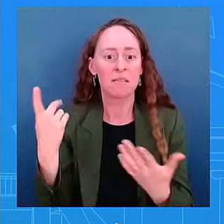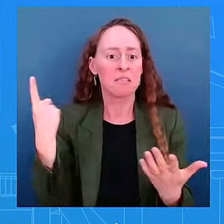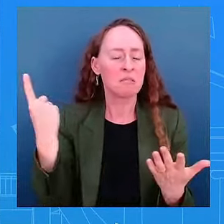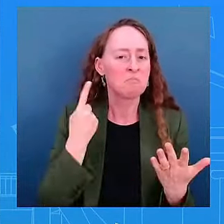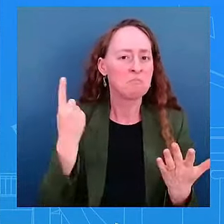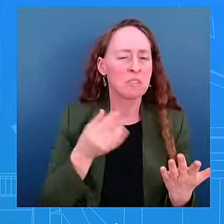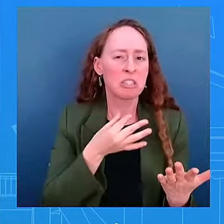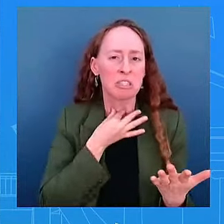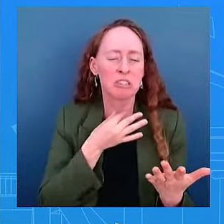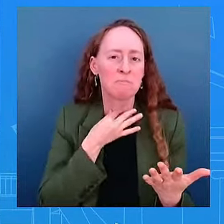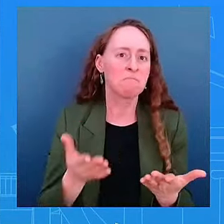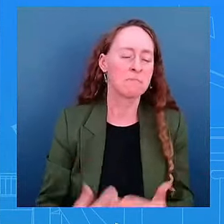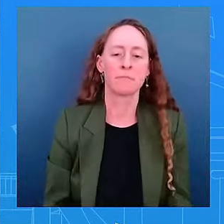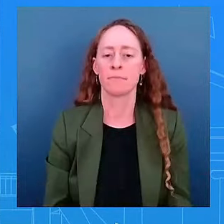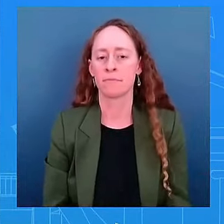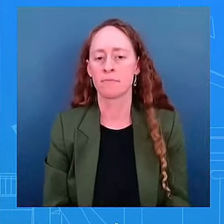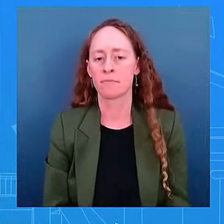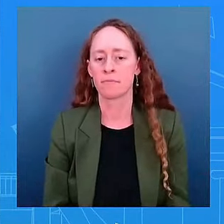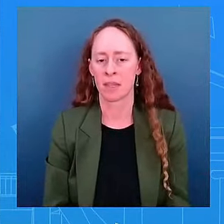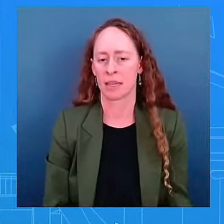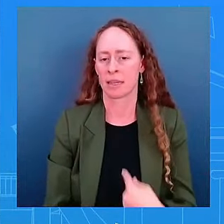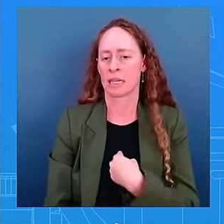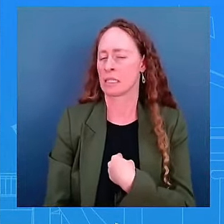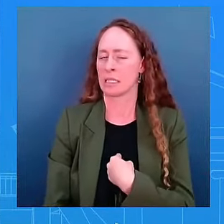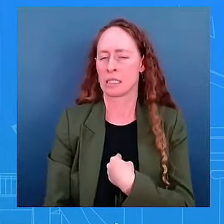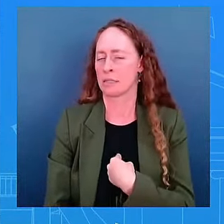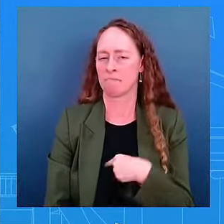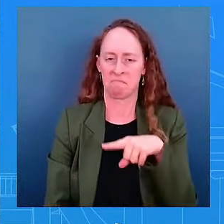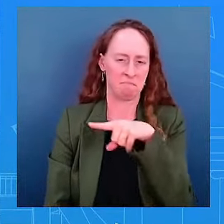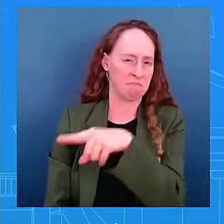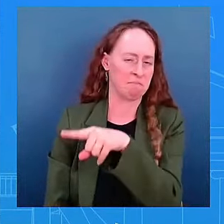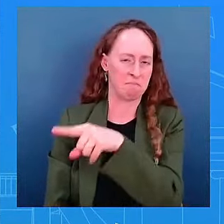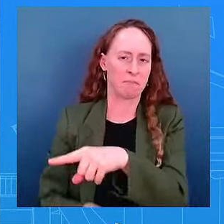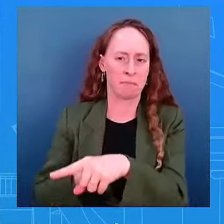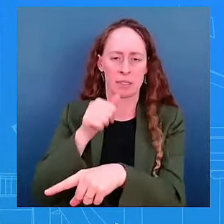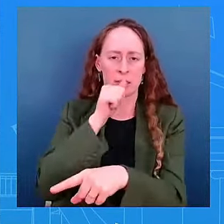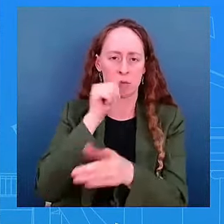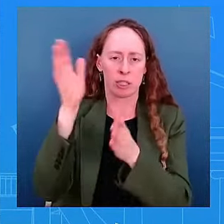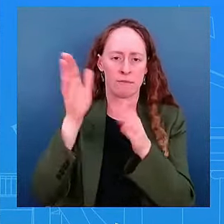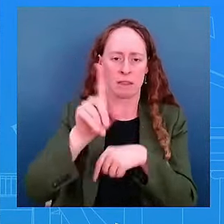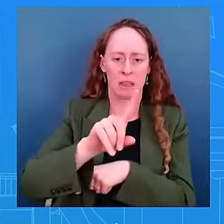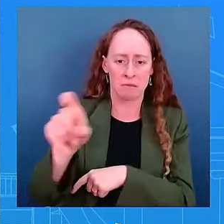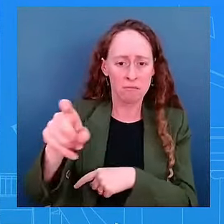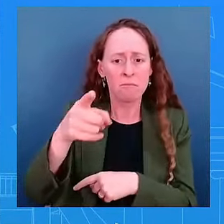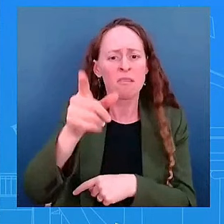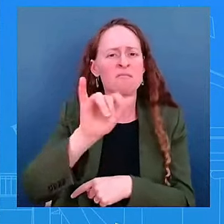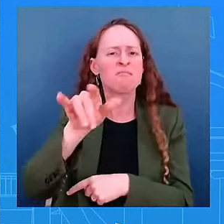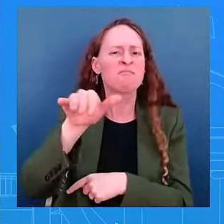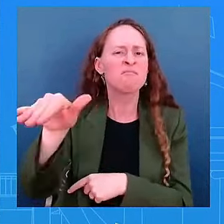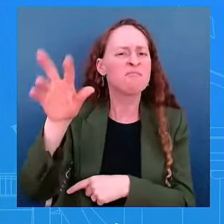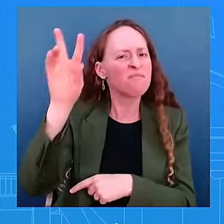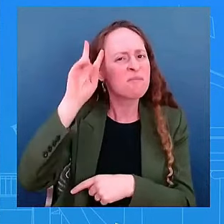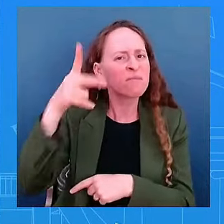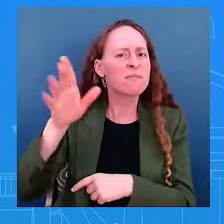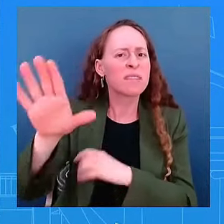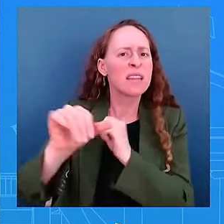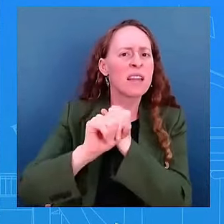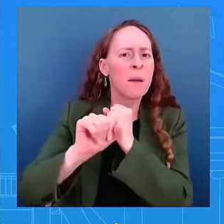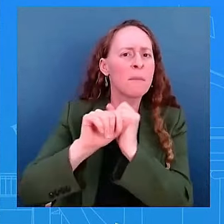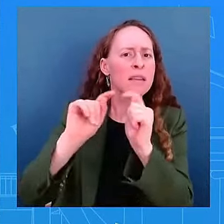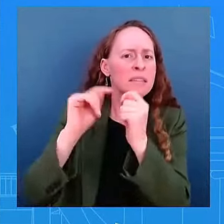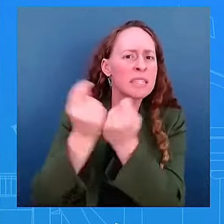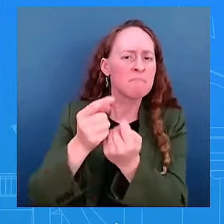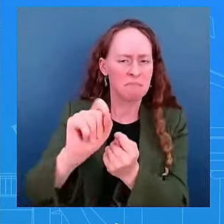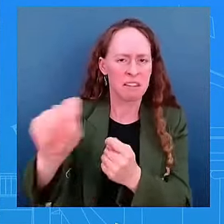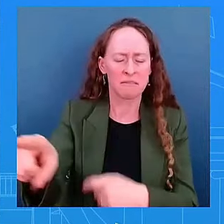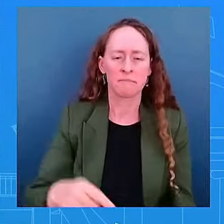to speak to. That's something for the vice president's campaign to speak to. I don't have anything to add on that as it relates to